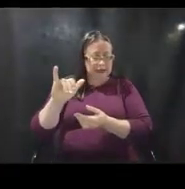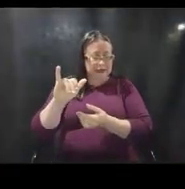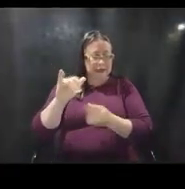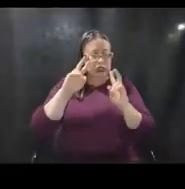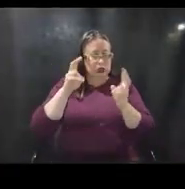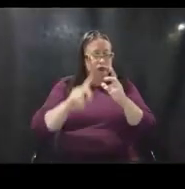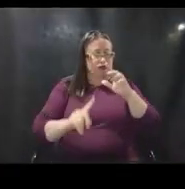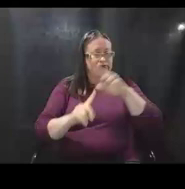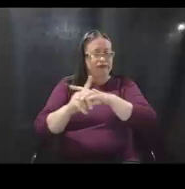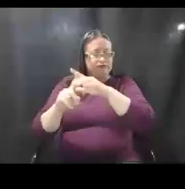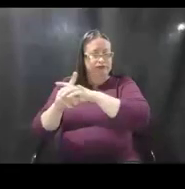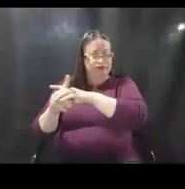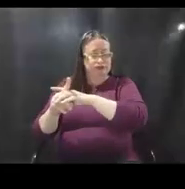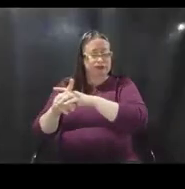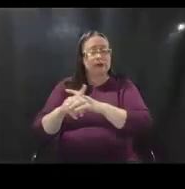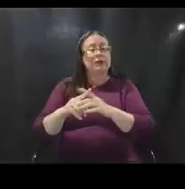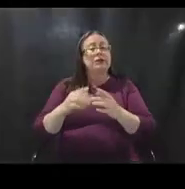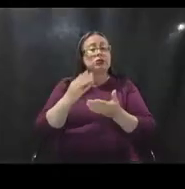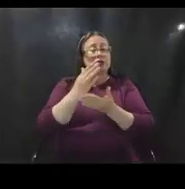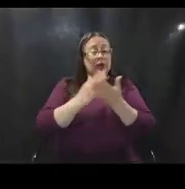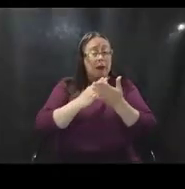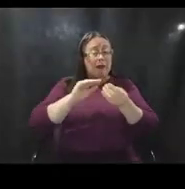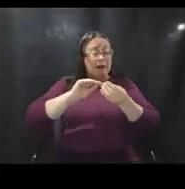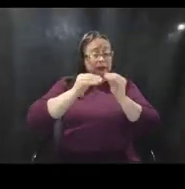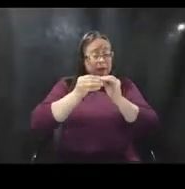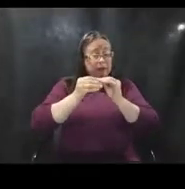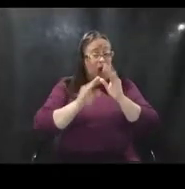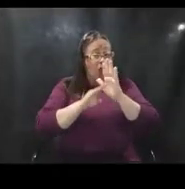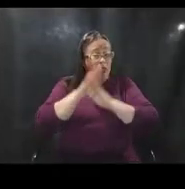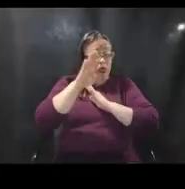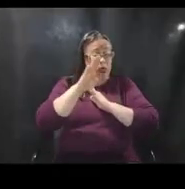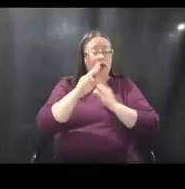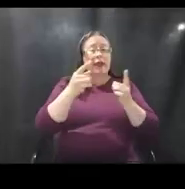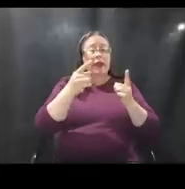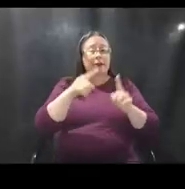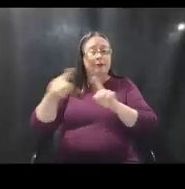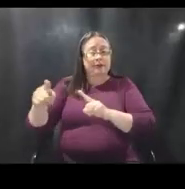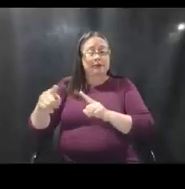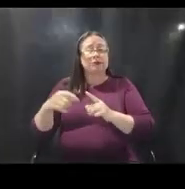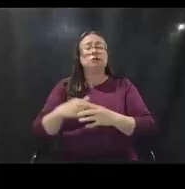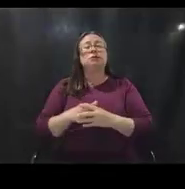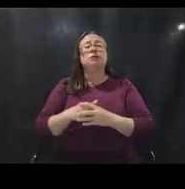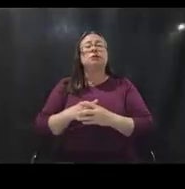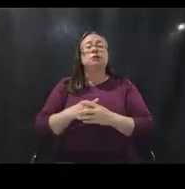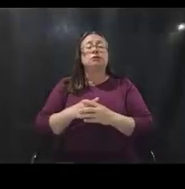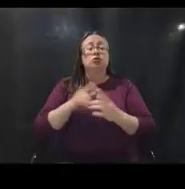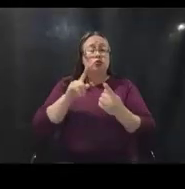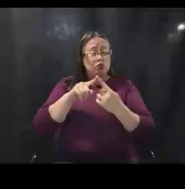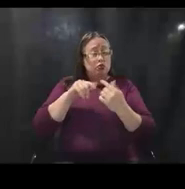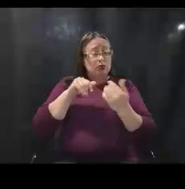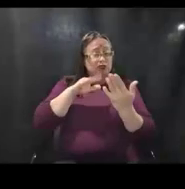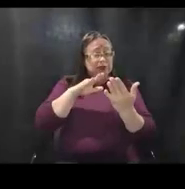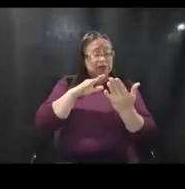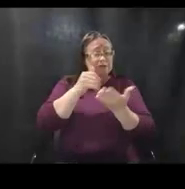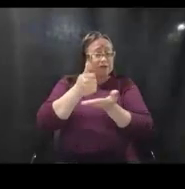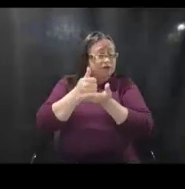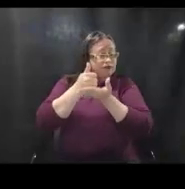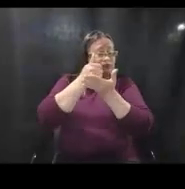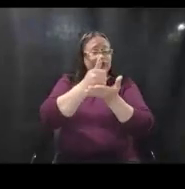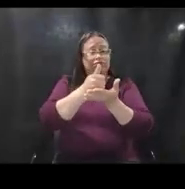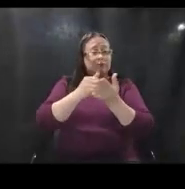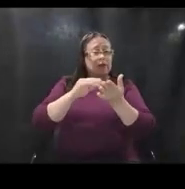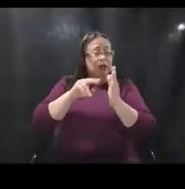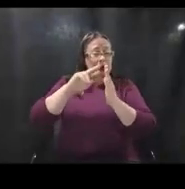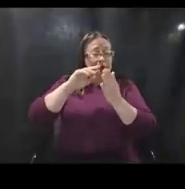um, there have been capacity issues at hospitals and other medical care facilities. And so in order to address those medical surge capacity